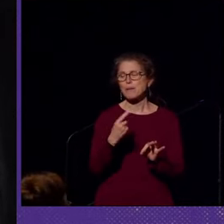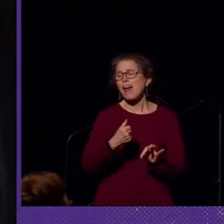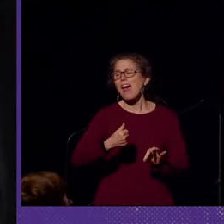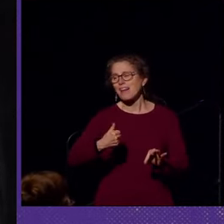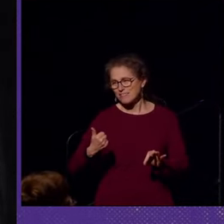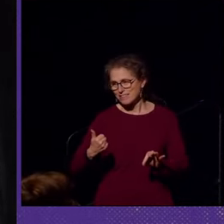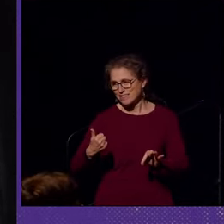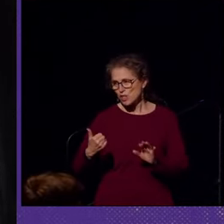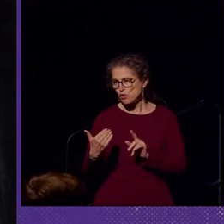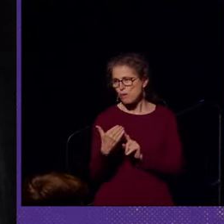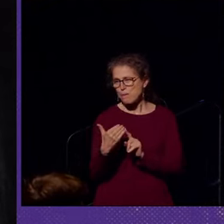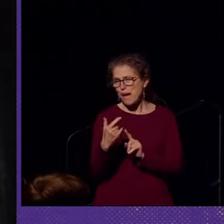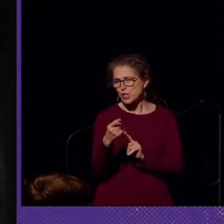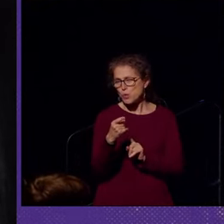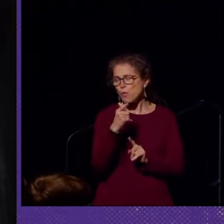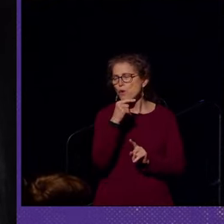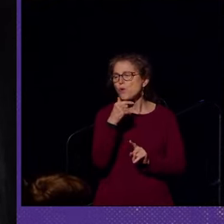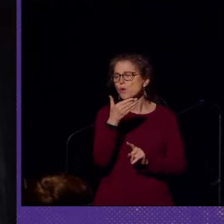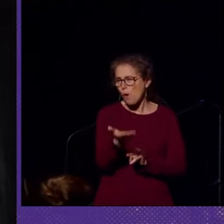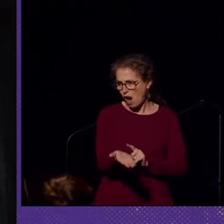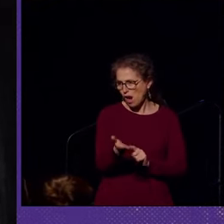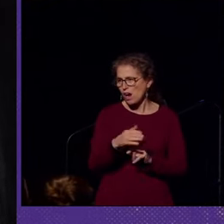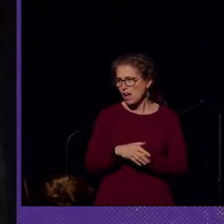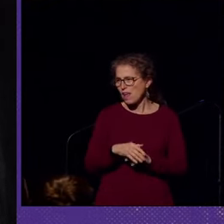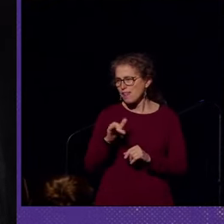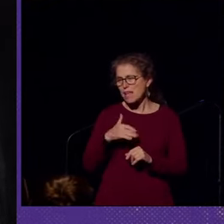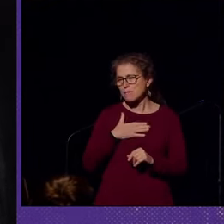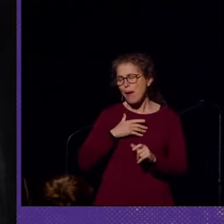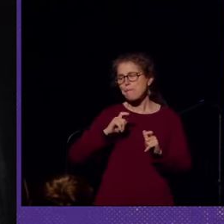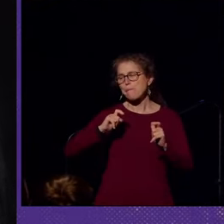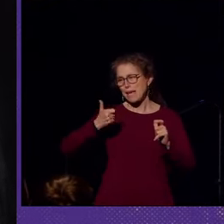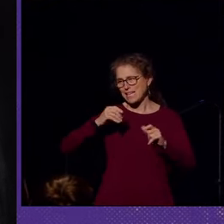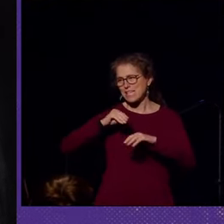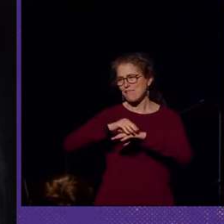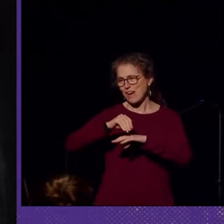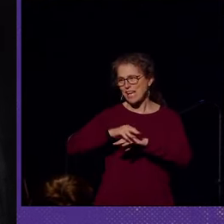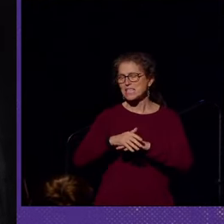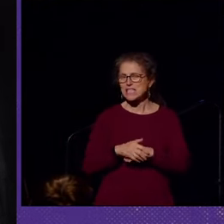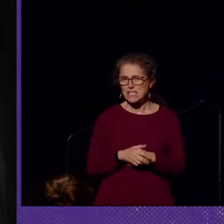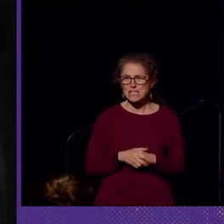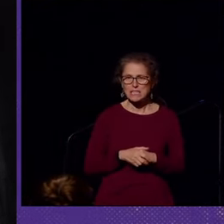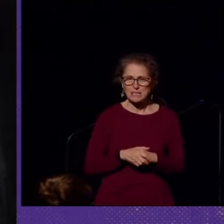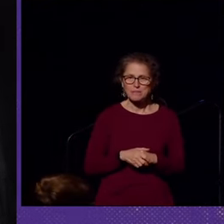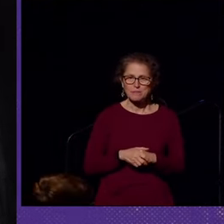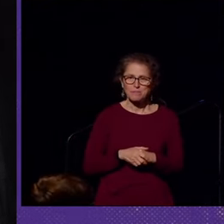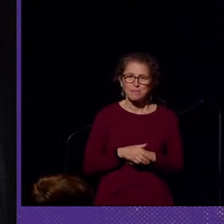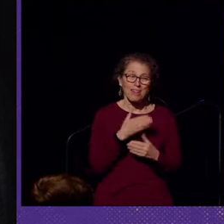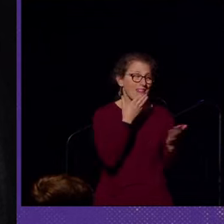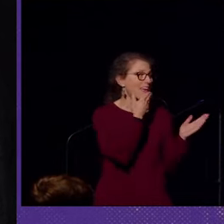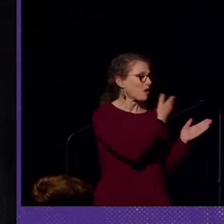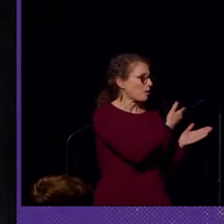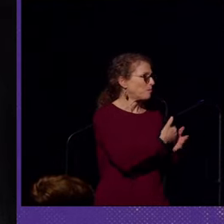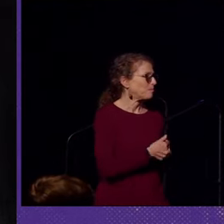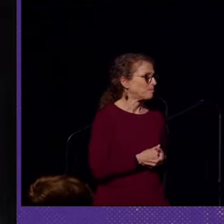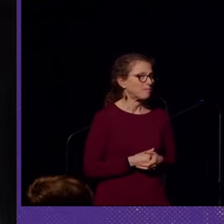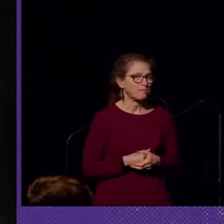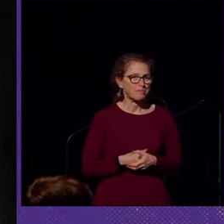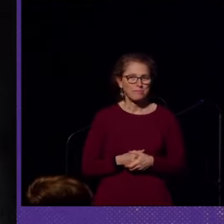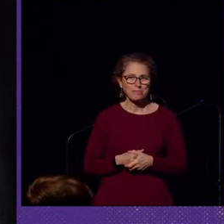to remind you of who you are is my biggest advice for anyone. Okay? Thank you.